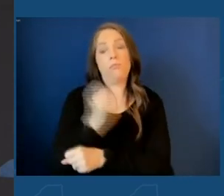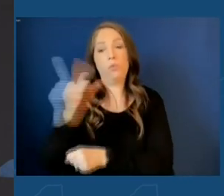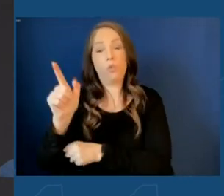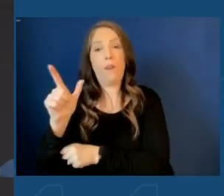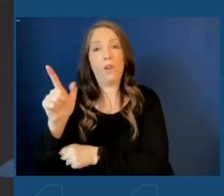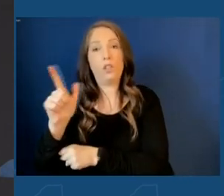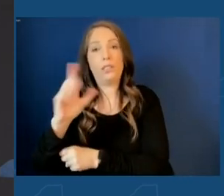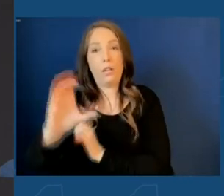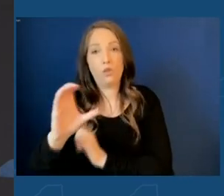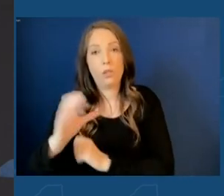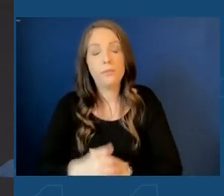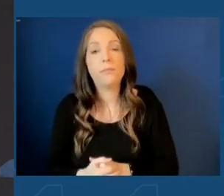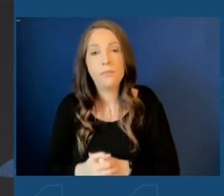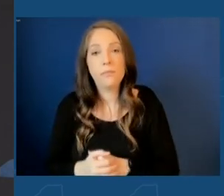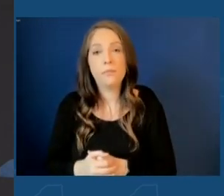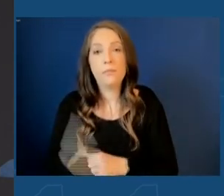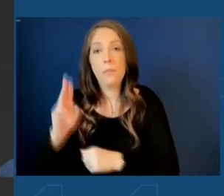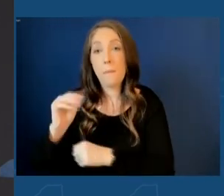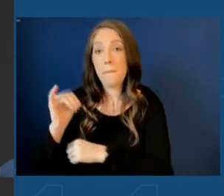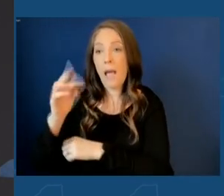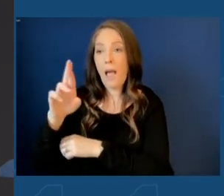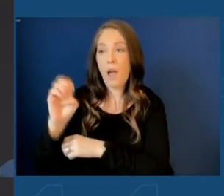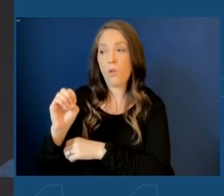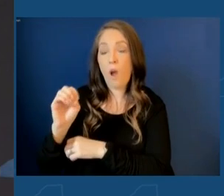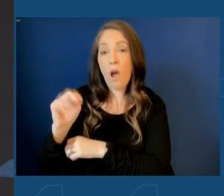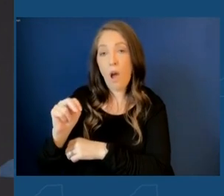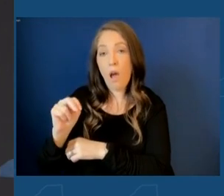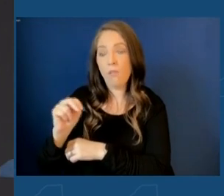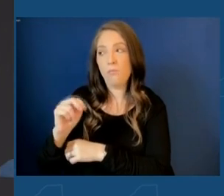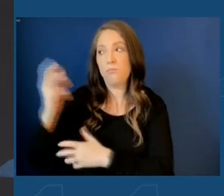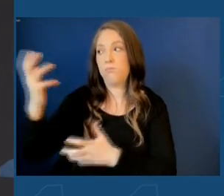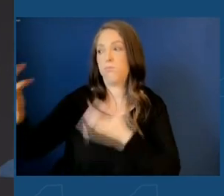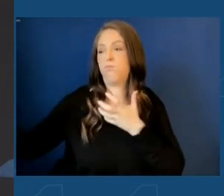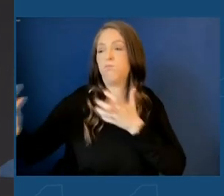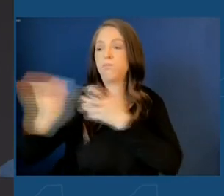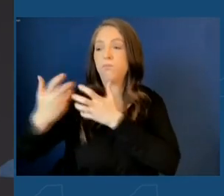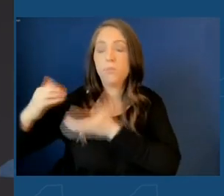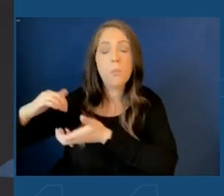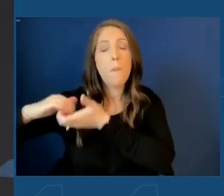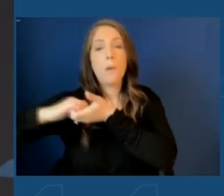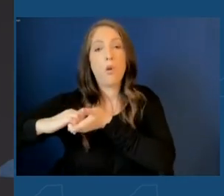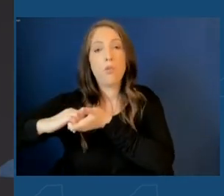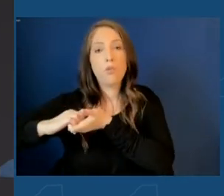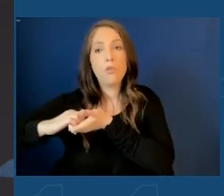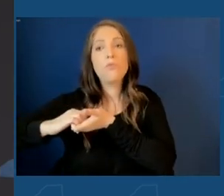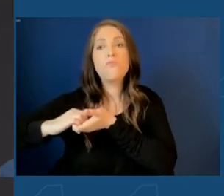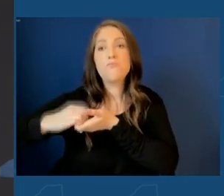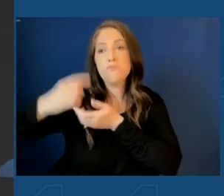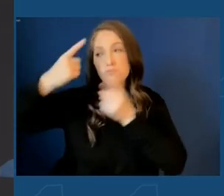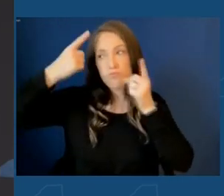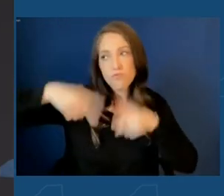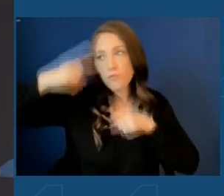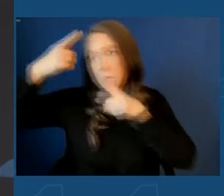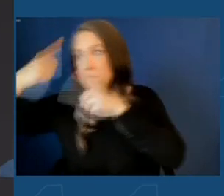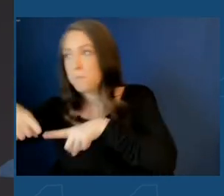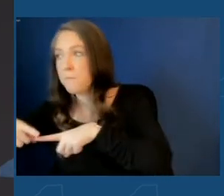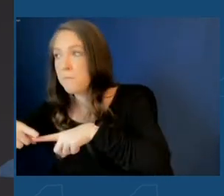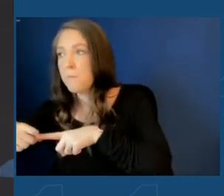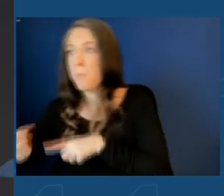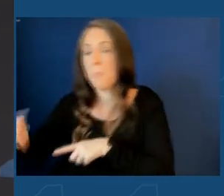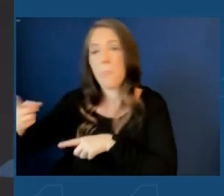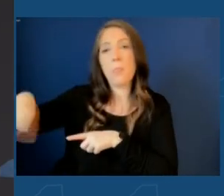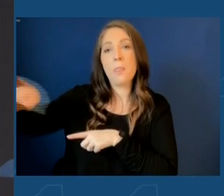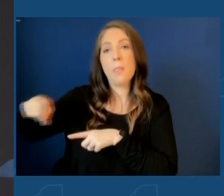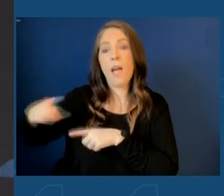In my crown, we have found a partner that not only aligns with our existing regional strategy, but we have found one who shares